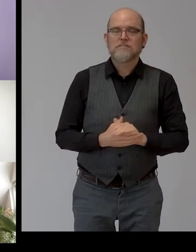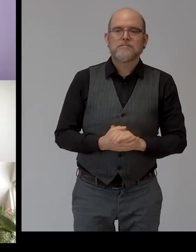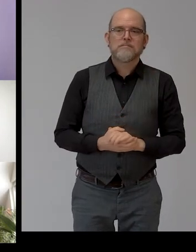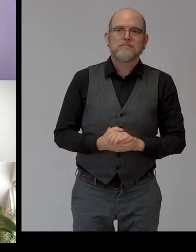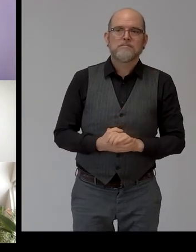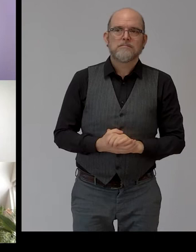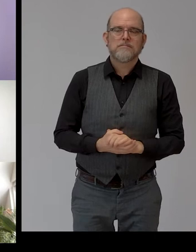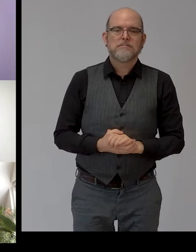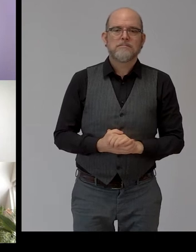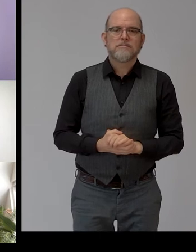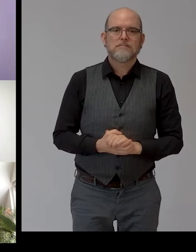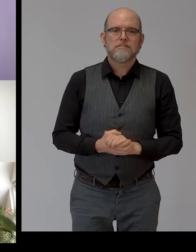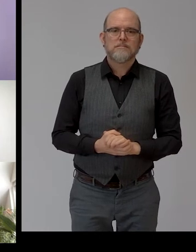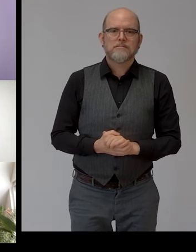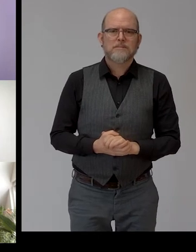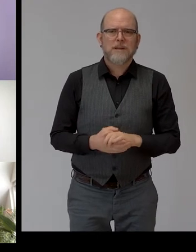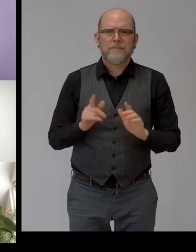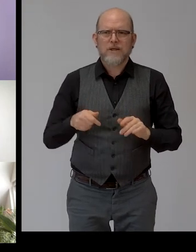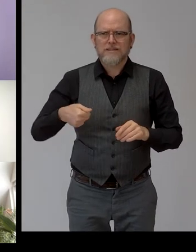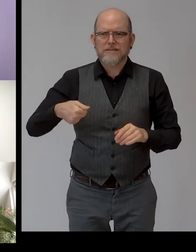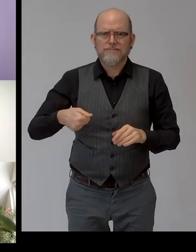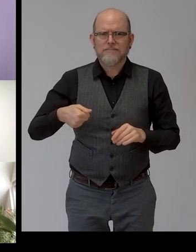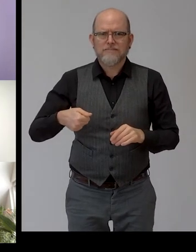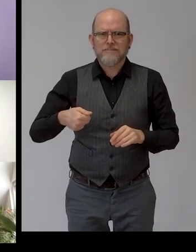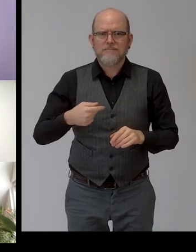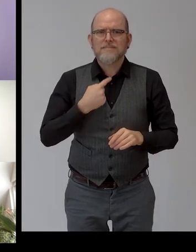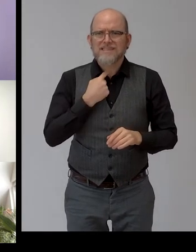I think you have to unmute yourself, then we can hear you. Thank you.